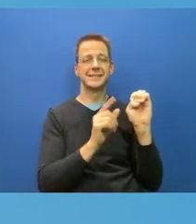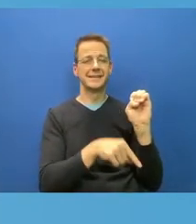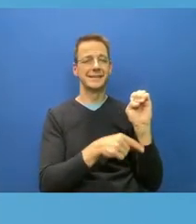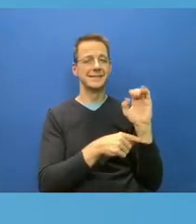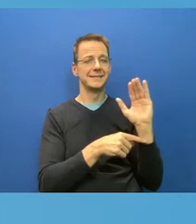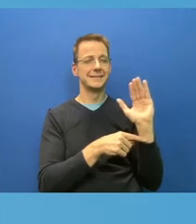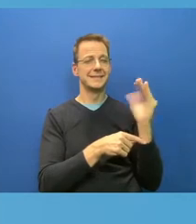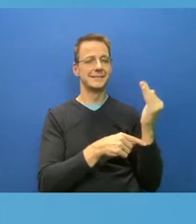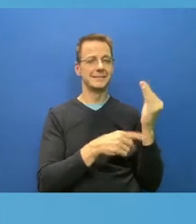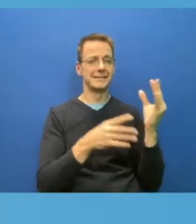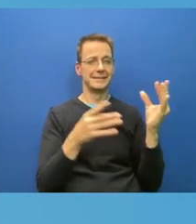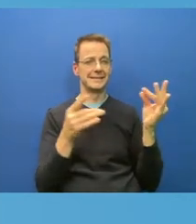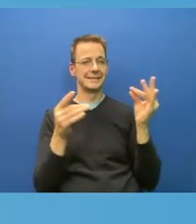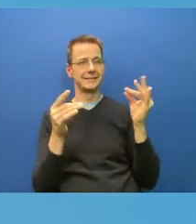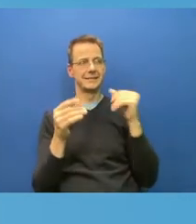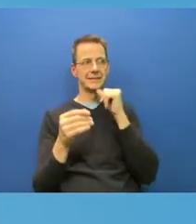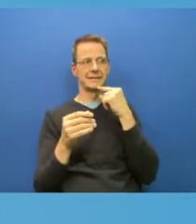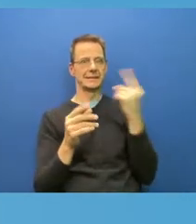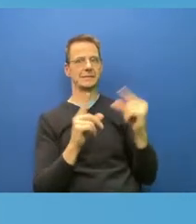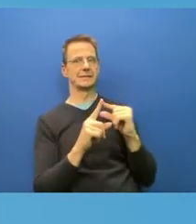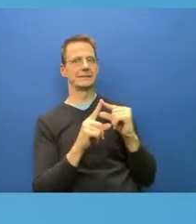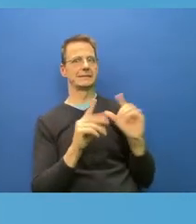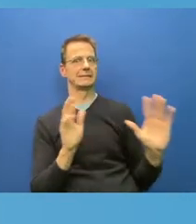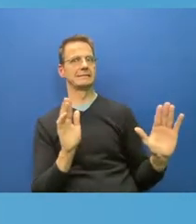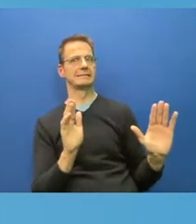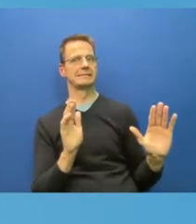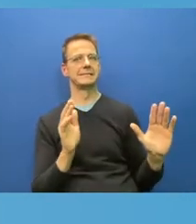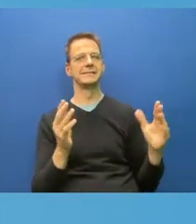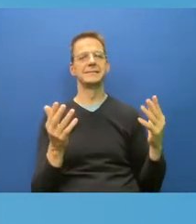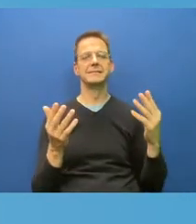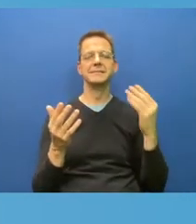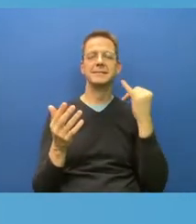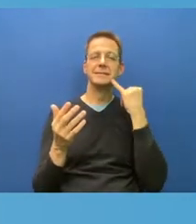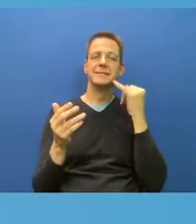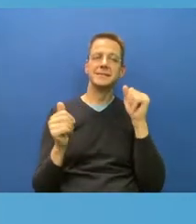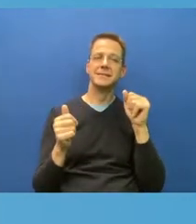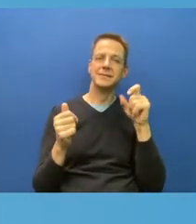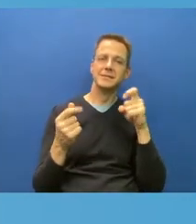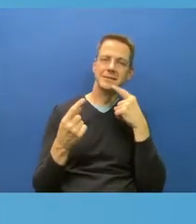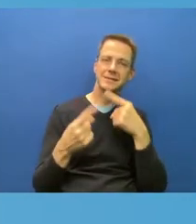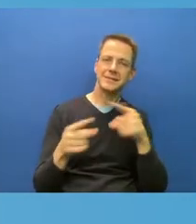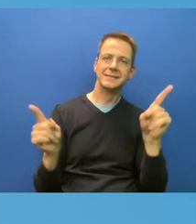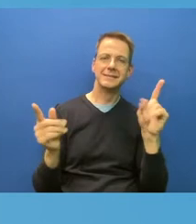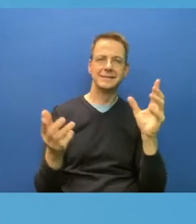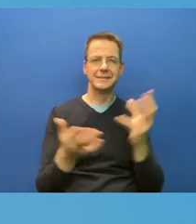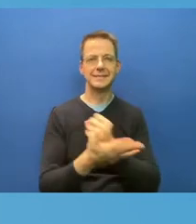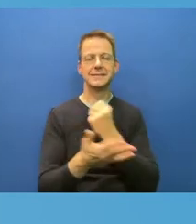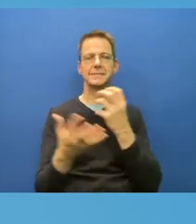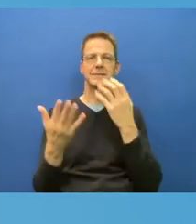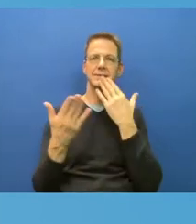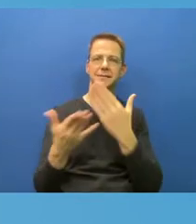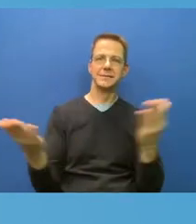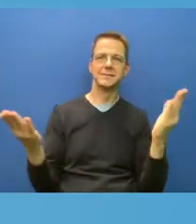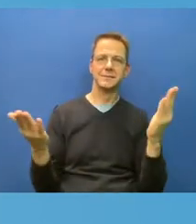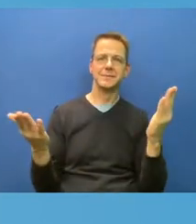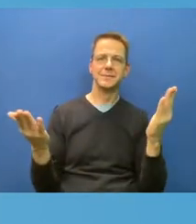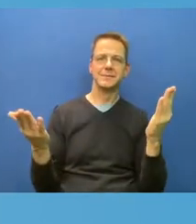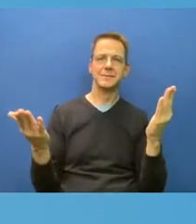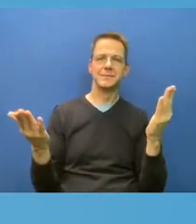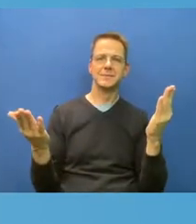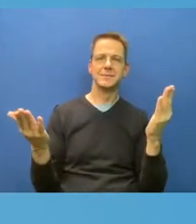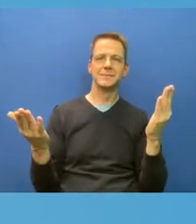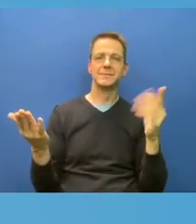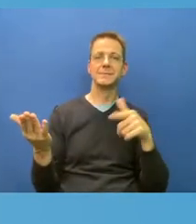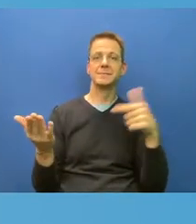Oh, I was gonna say that was actually perfect. And I was gonna throw it over to our two policy humans. Because one of the questions that we received